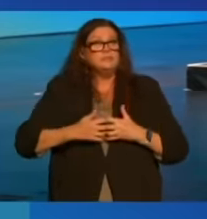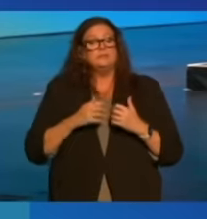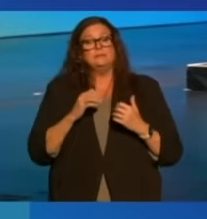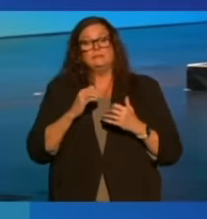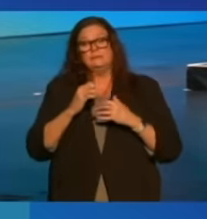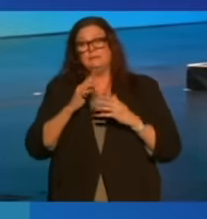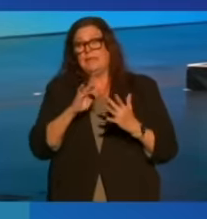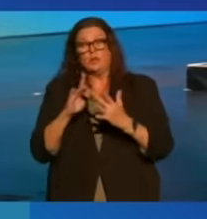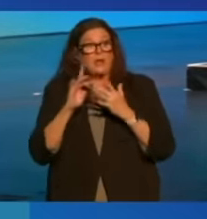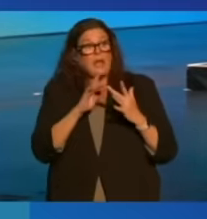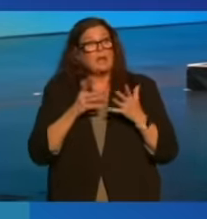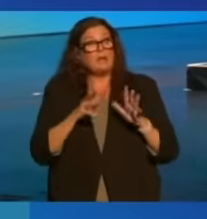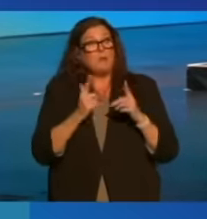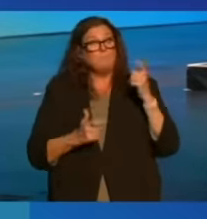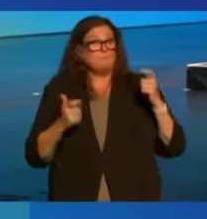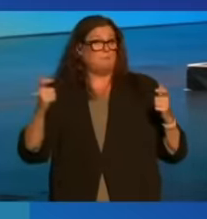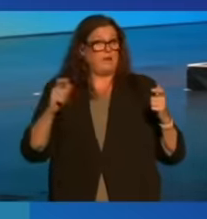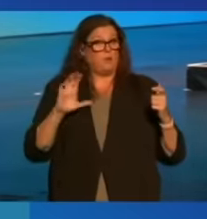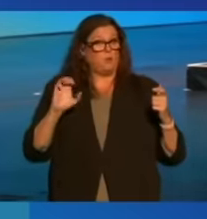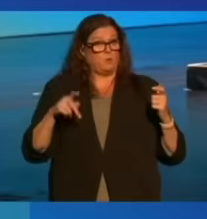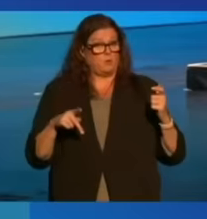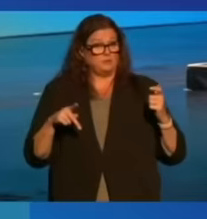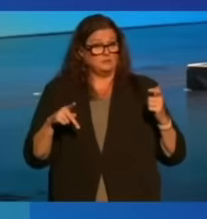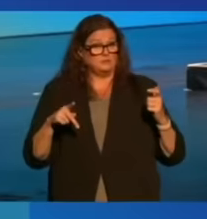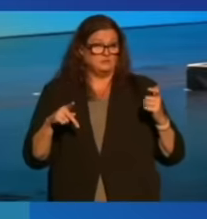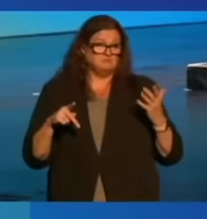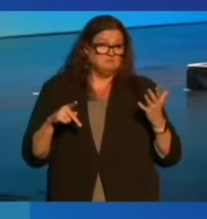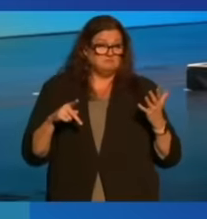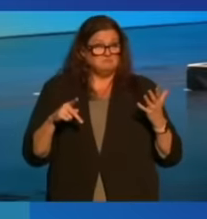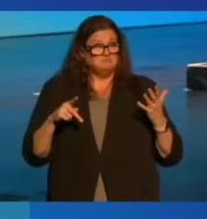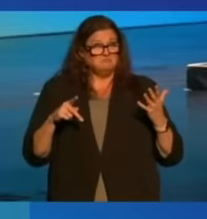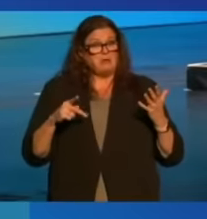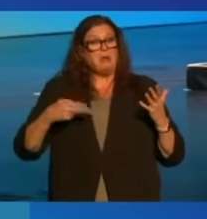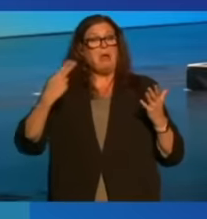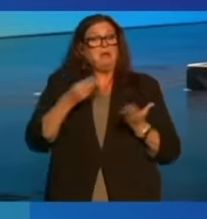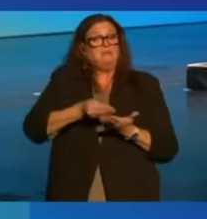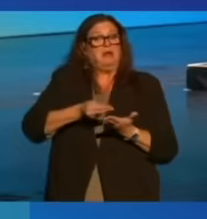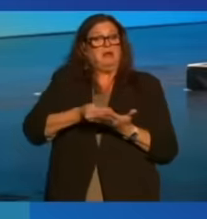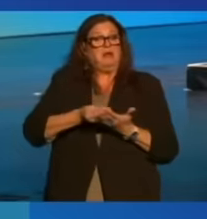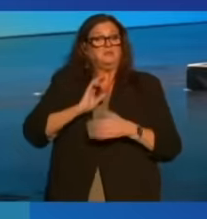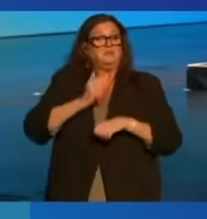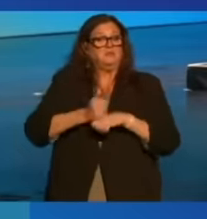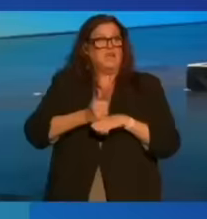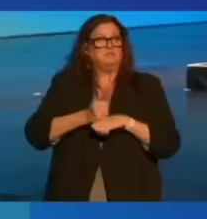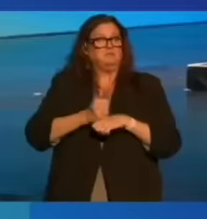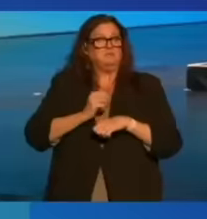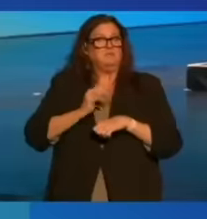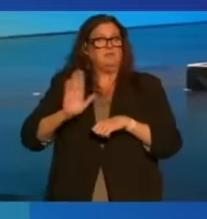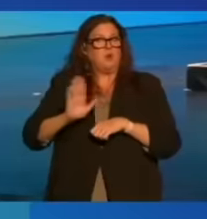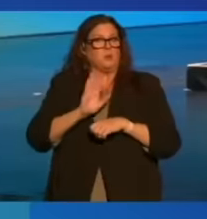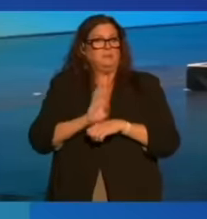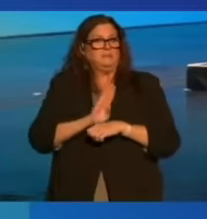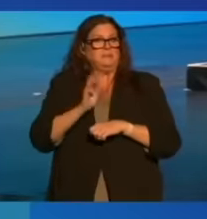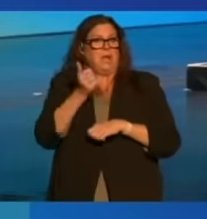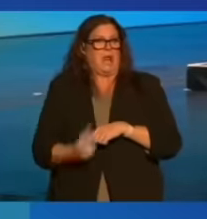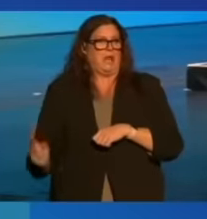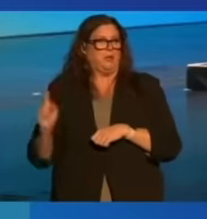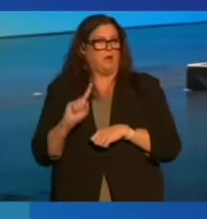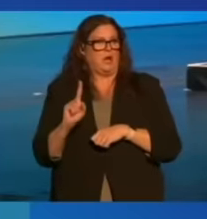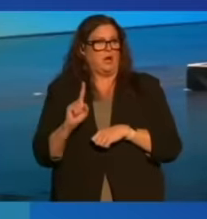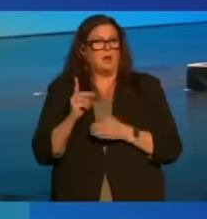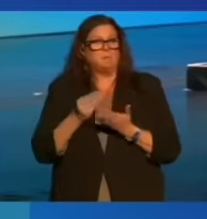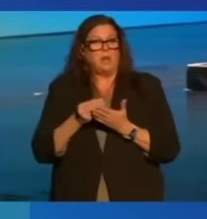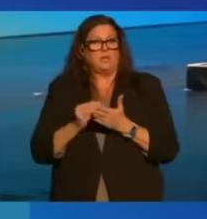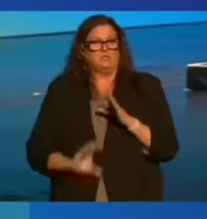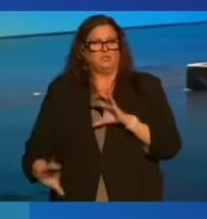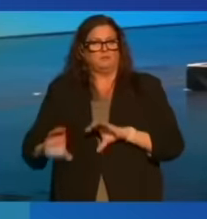allowed big corporations and high finance to set up and do business anywhere. Shift money